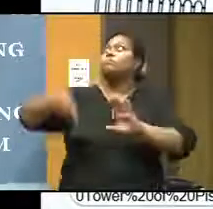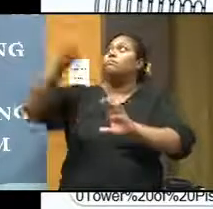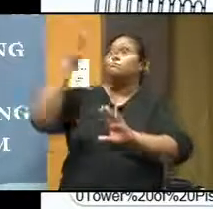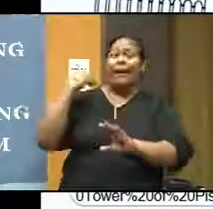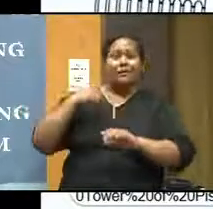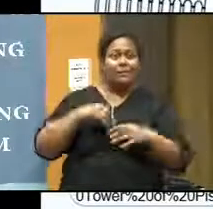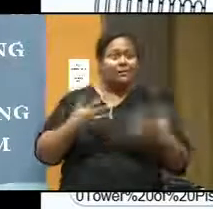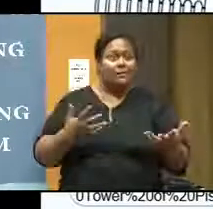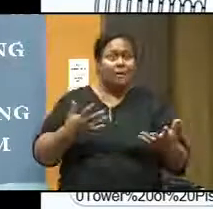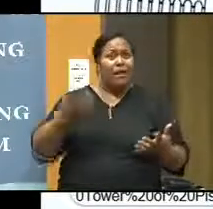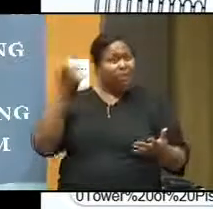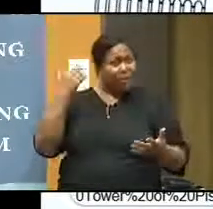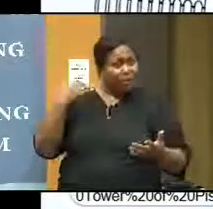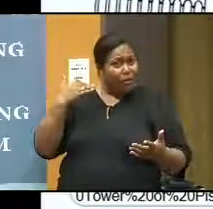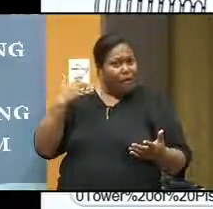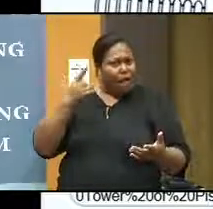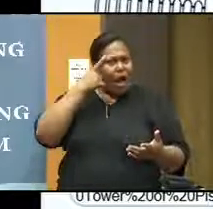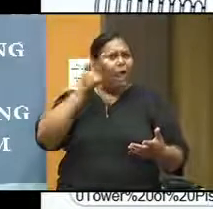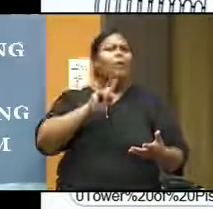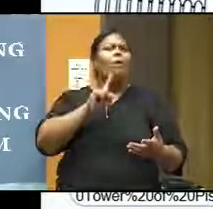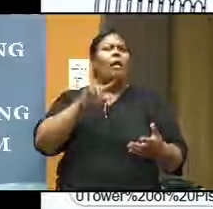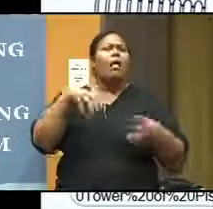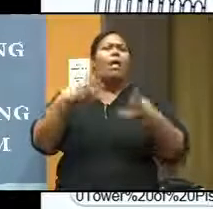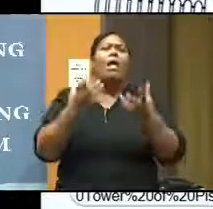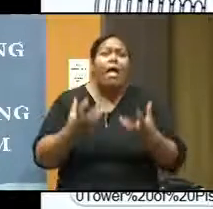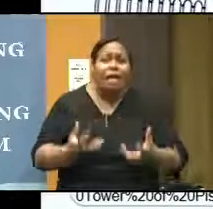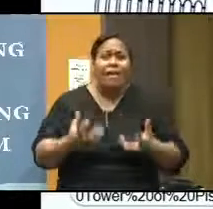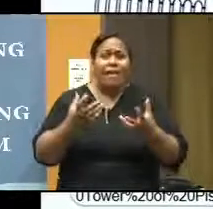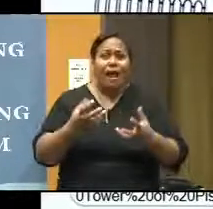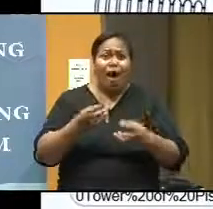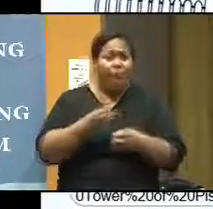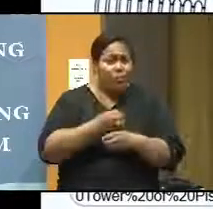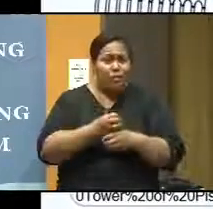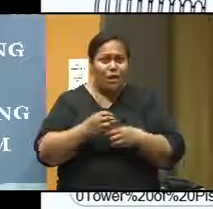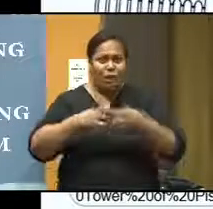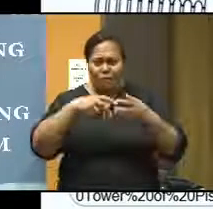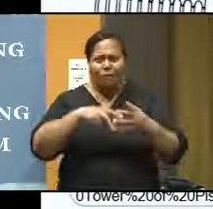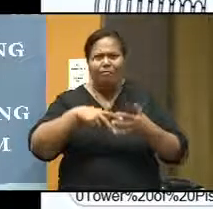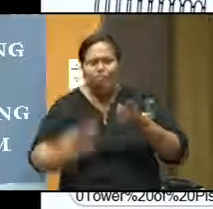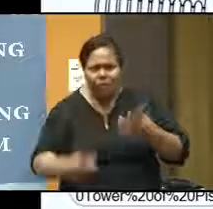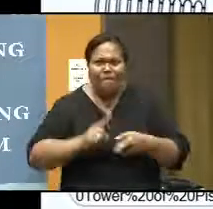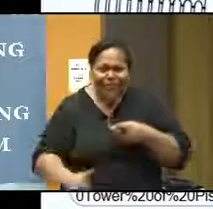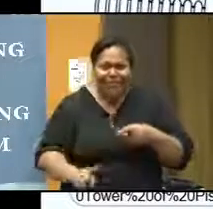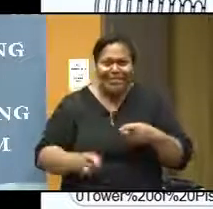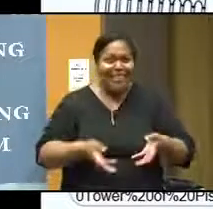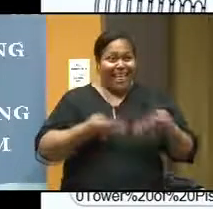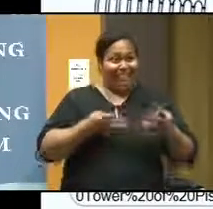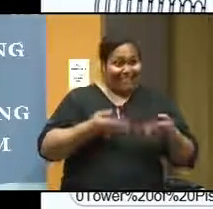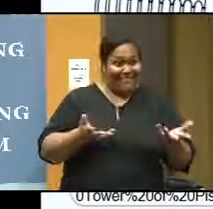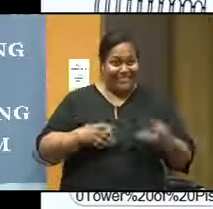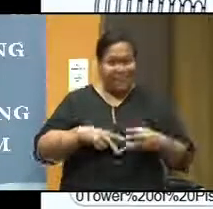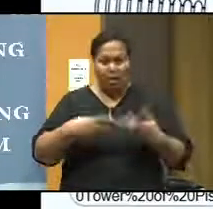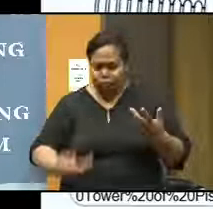Before that, the concept was that the heavier objects will fall faster than the lighter one. Okay. Okay. So,